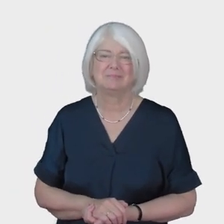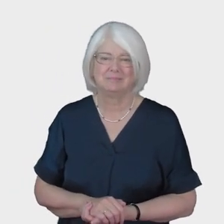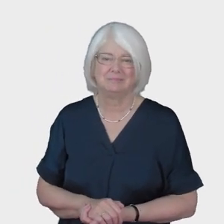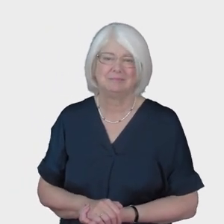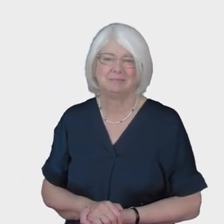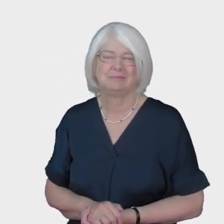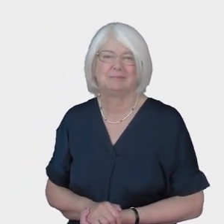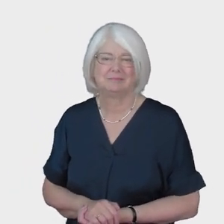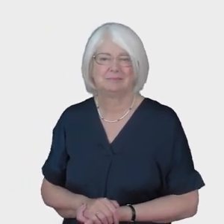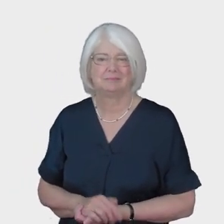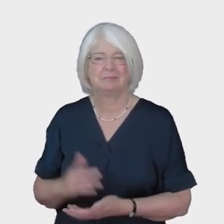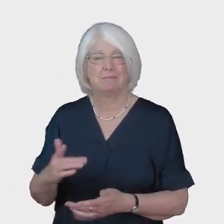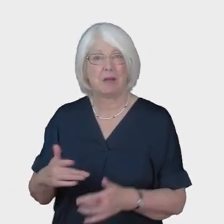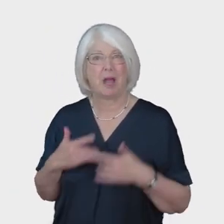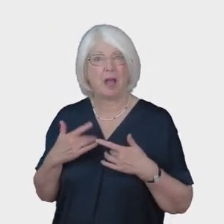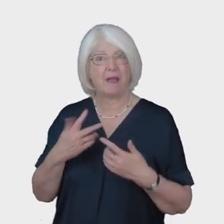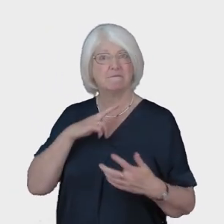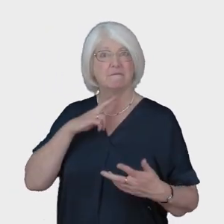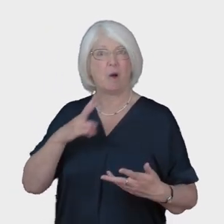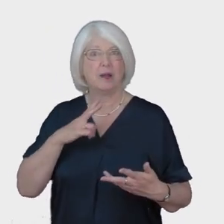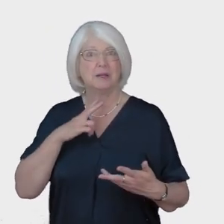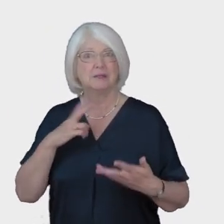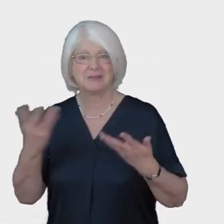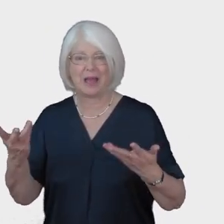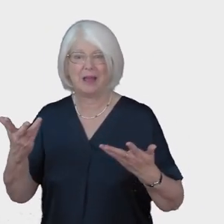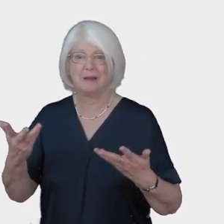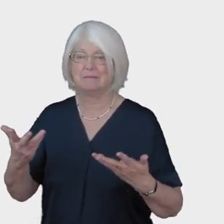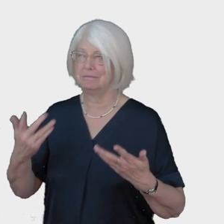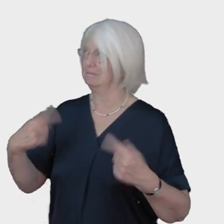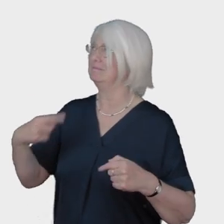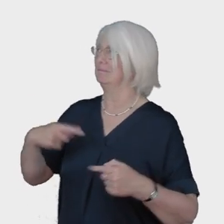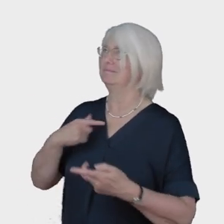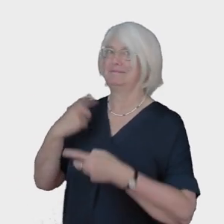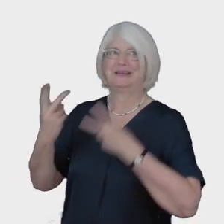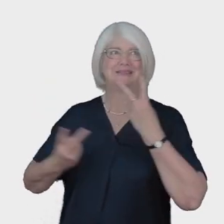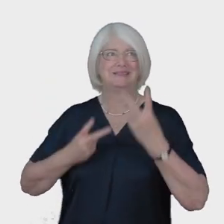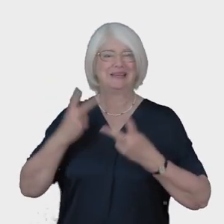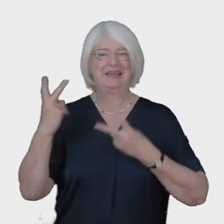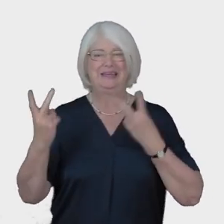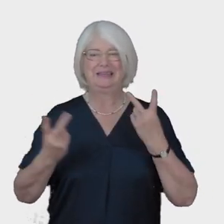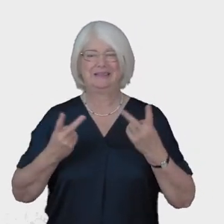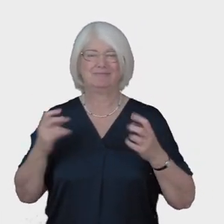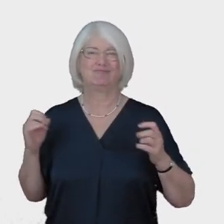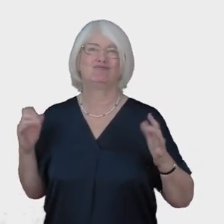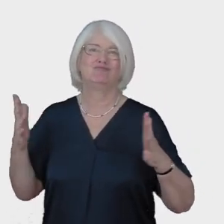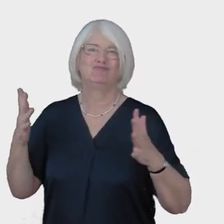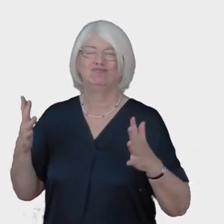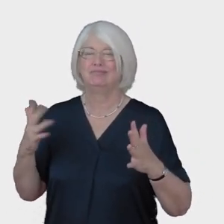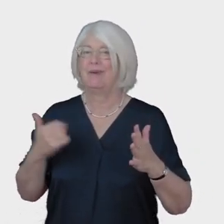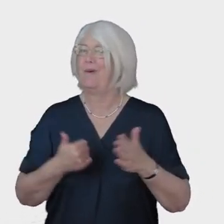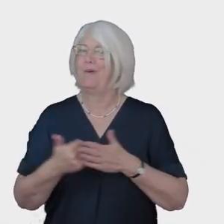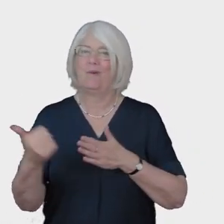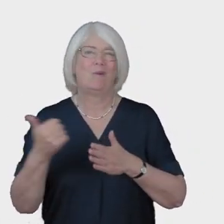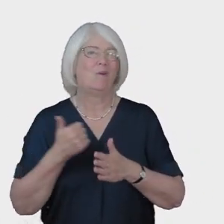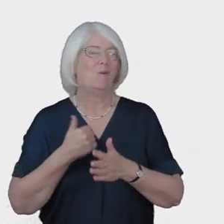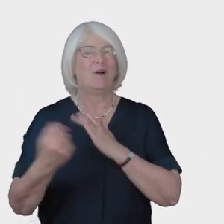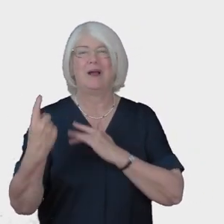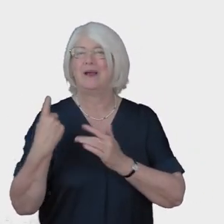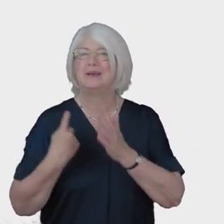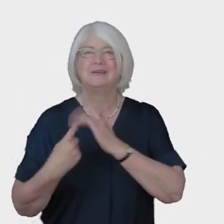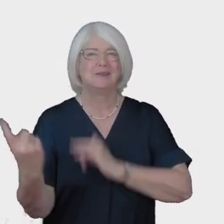Take my voice and let me sing Always,